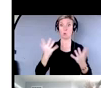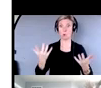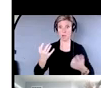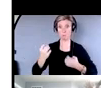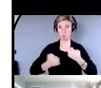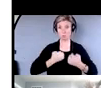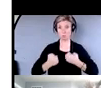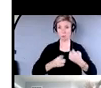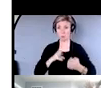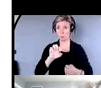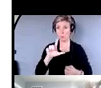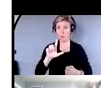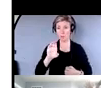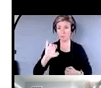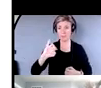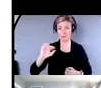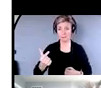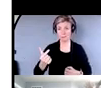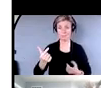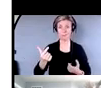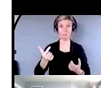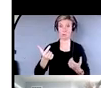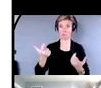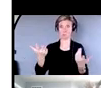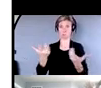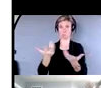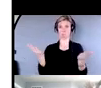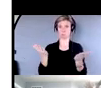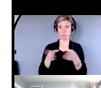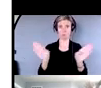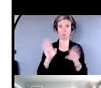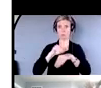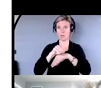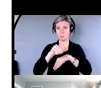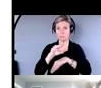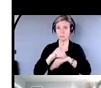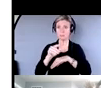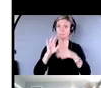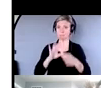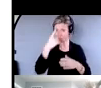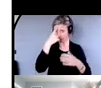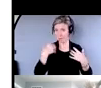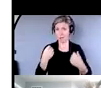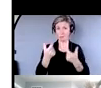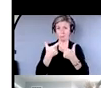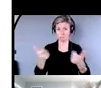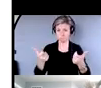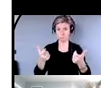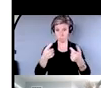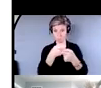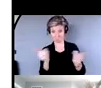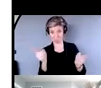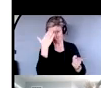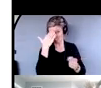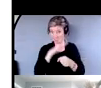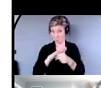being about counseling for a community, your mental health and well being that kind of thing. Knowing those services, it's